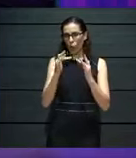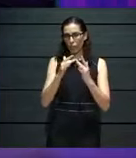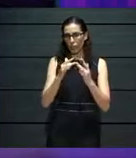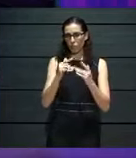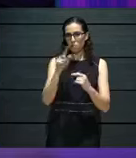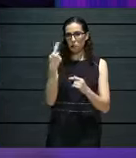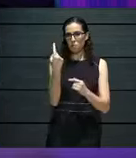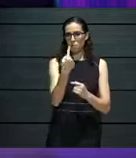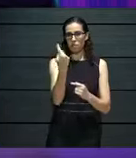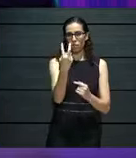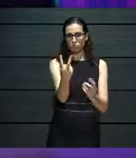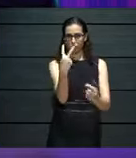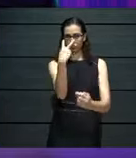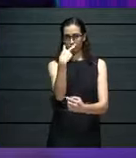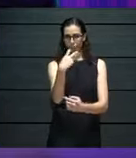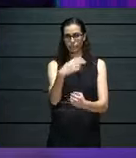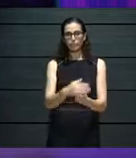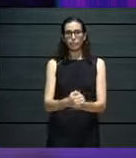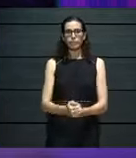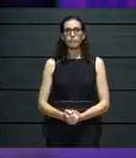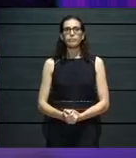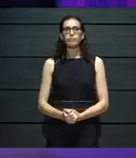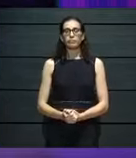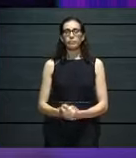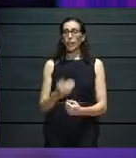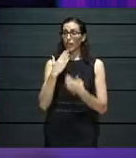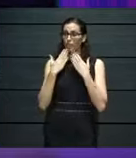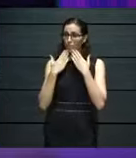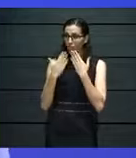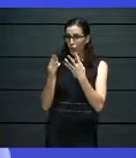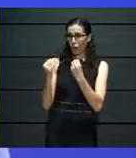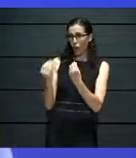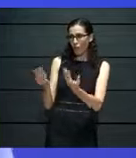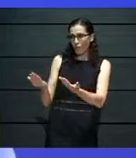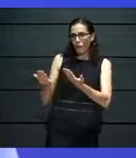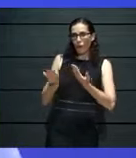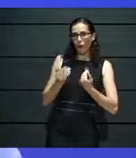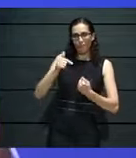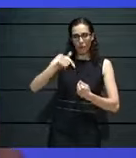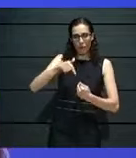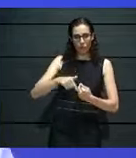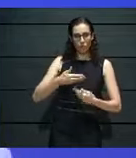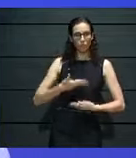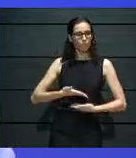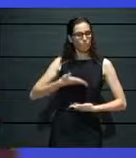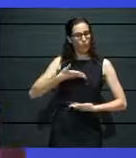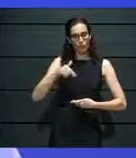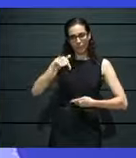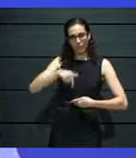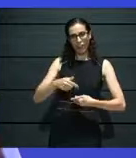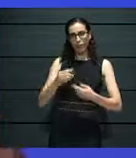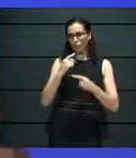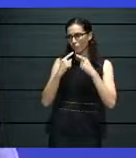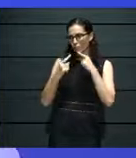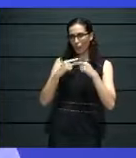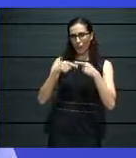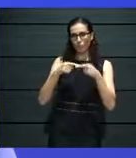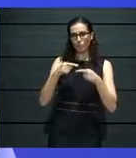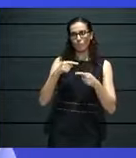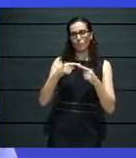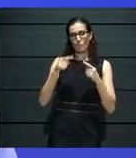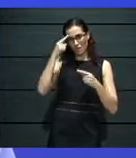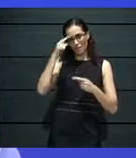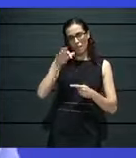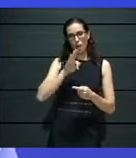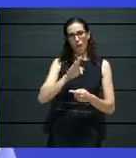Elaine, hi everyone at home. Thank you for inviting me here. Really happy and honored to be here. And I'll start off by saying that FTZ